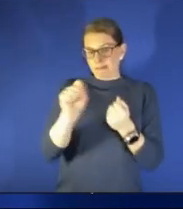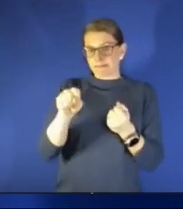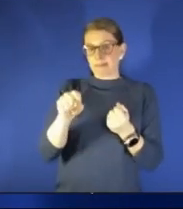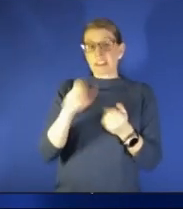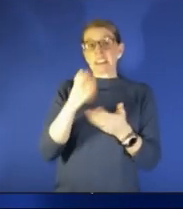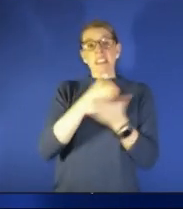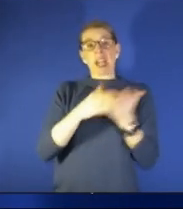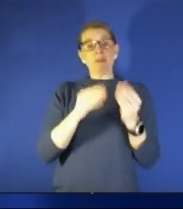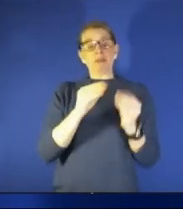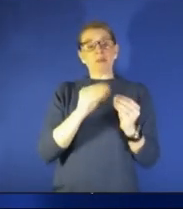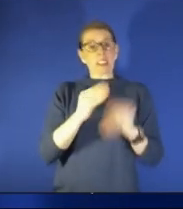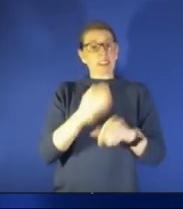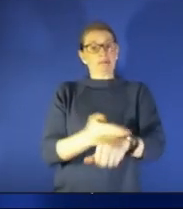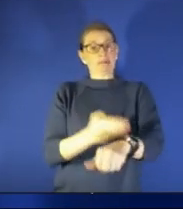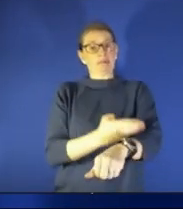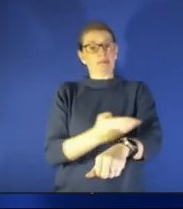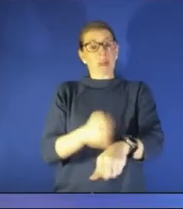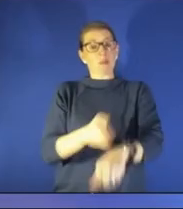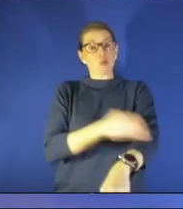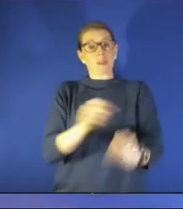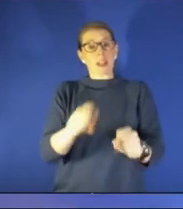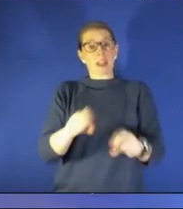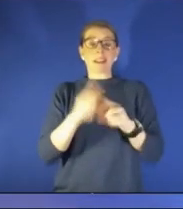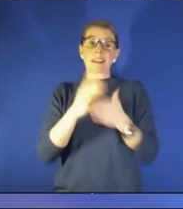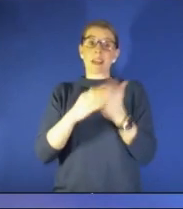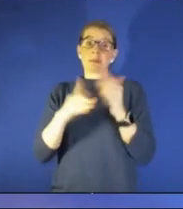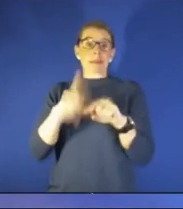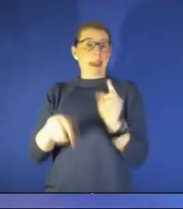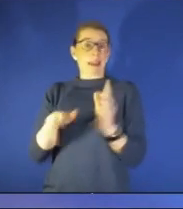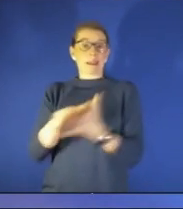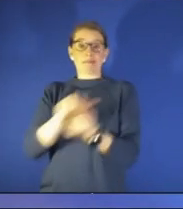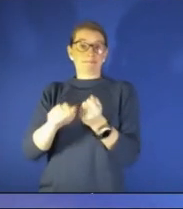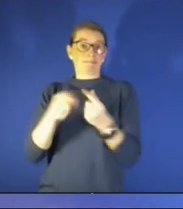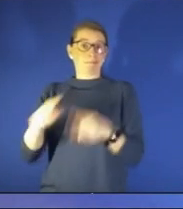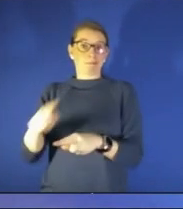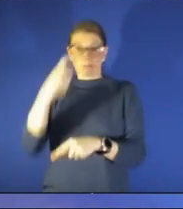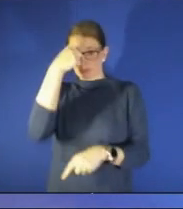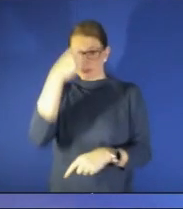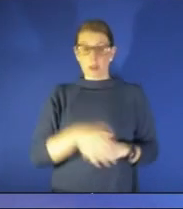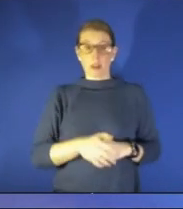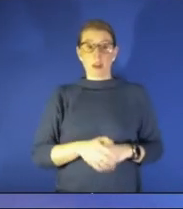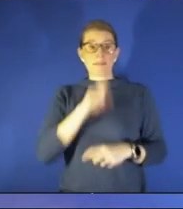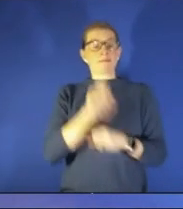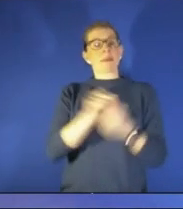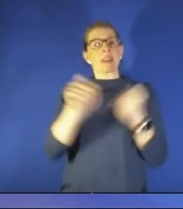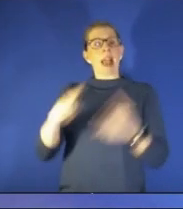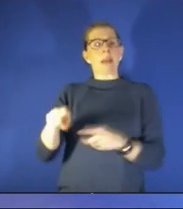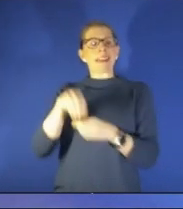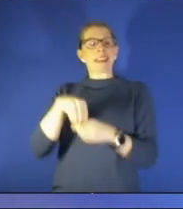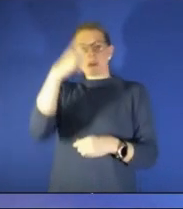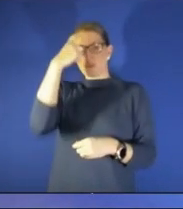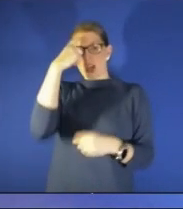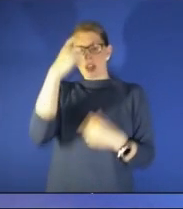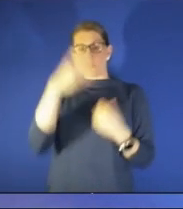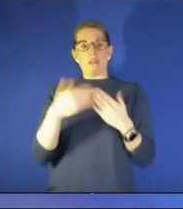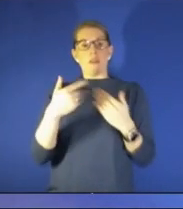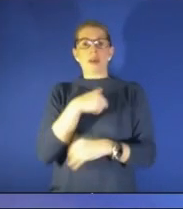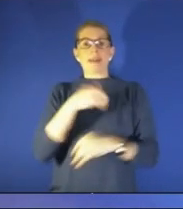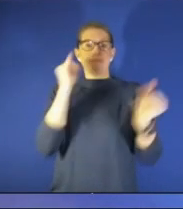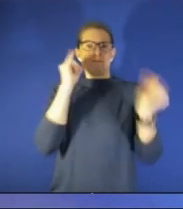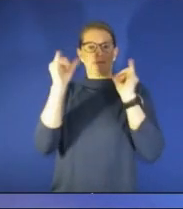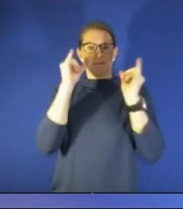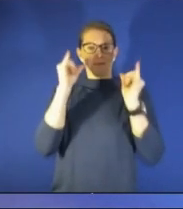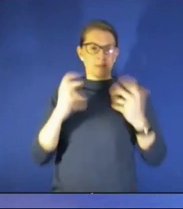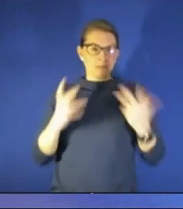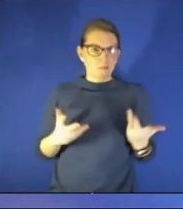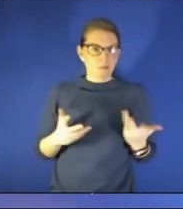not that's i want to ask more about that here in just a moment but what's actually happening in the brain when we consume alcohol and i think i think